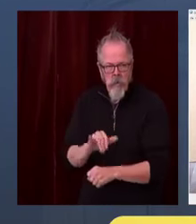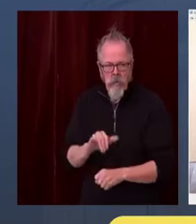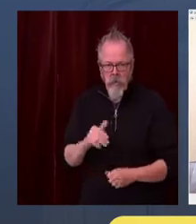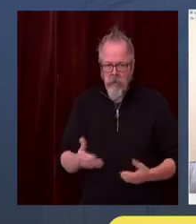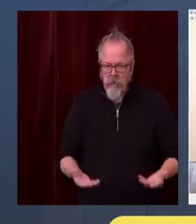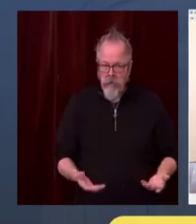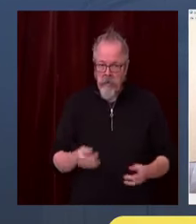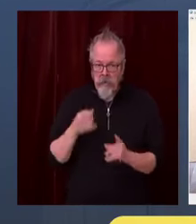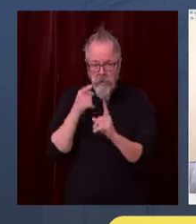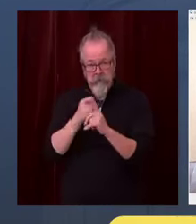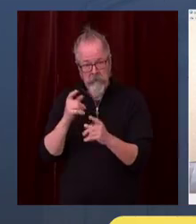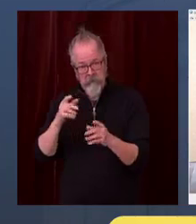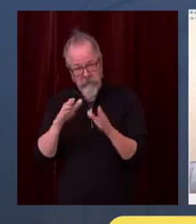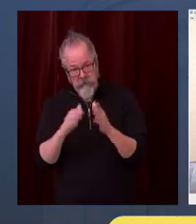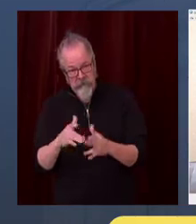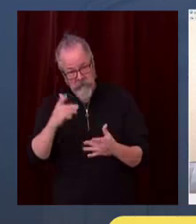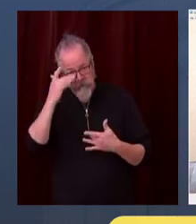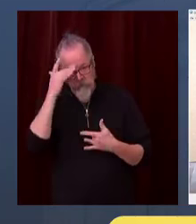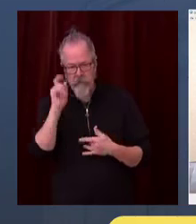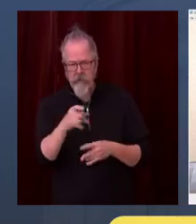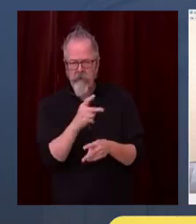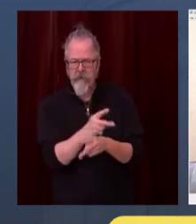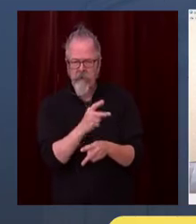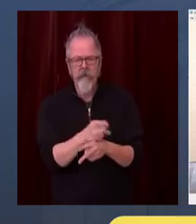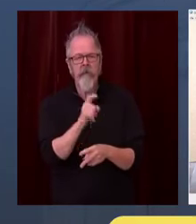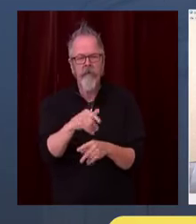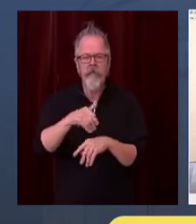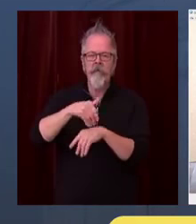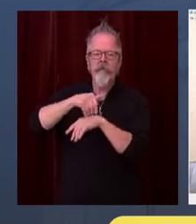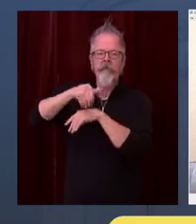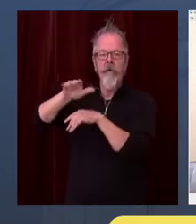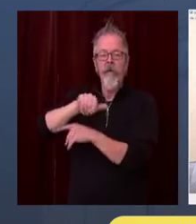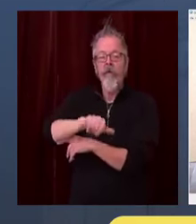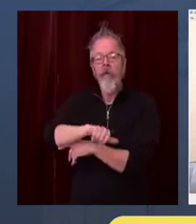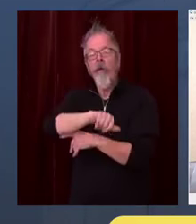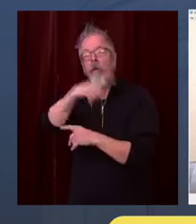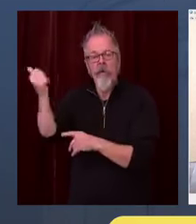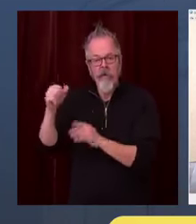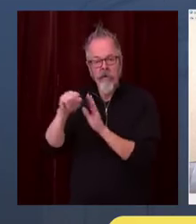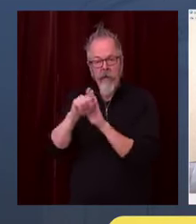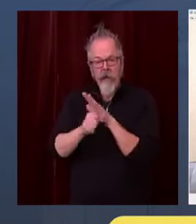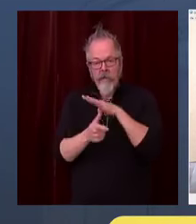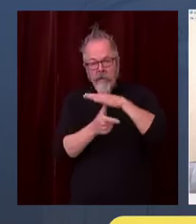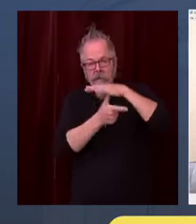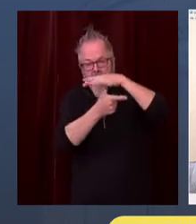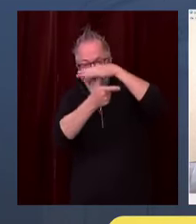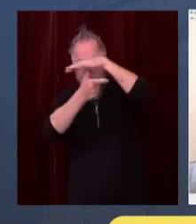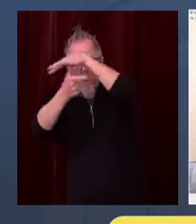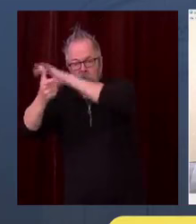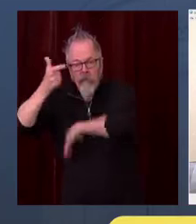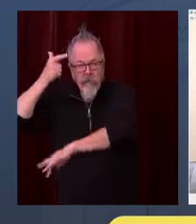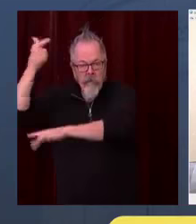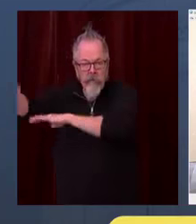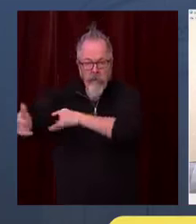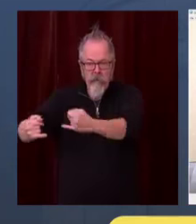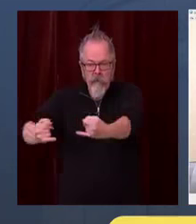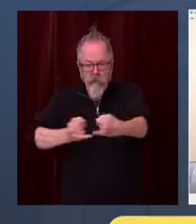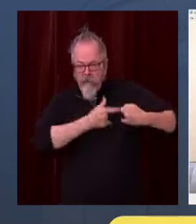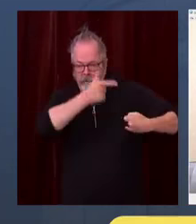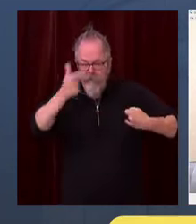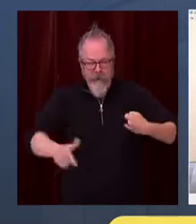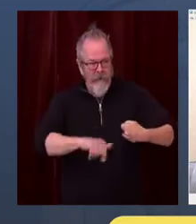country. Despite this, we are seeing significant rises in cases, and action is certainly warranted right now.